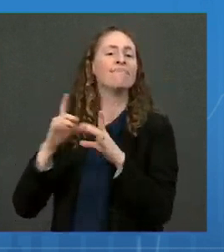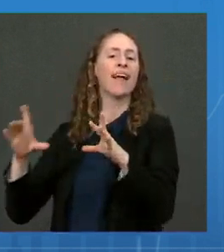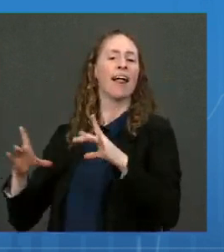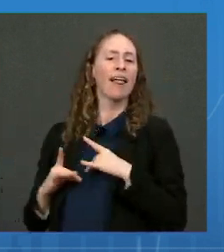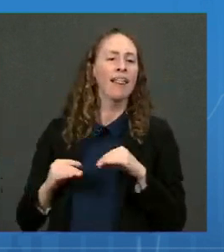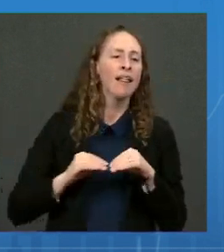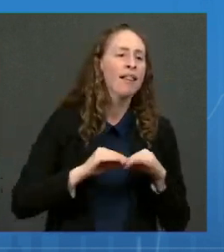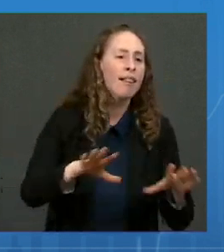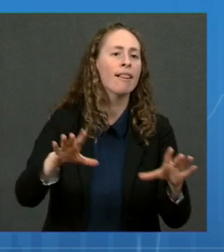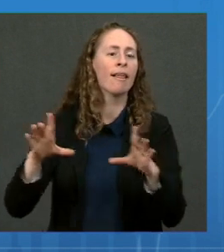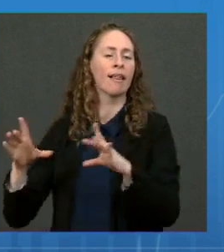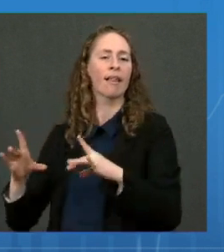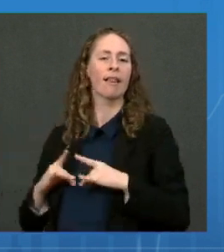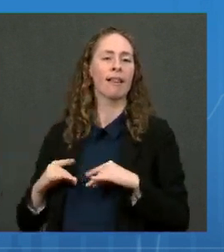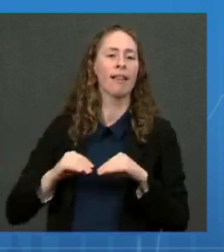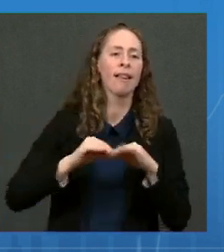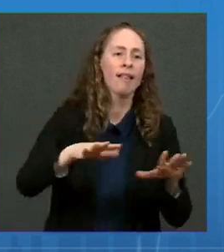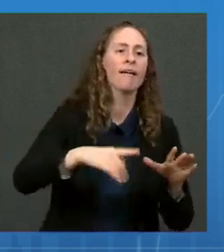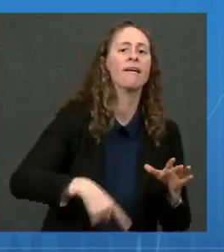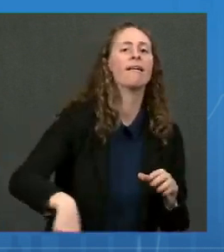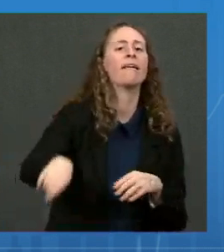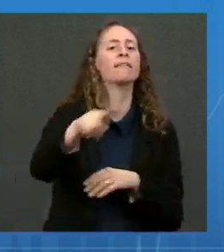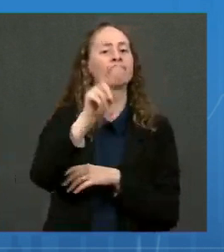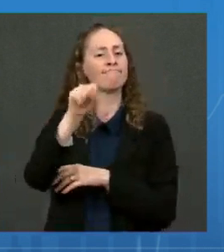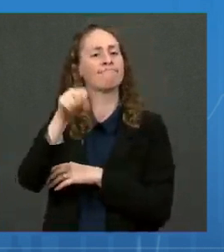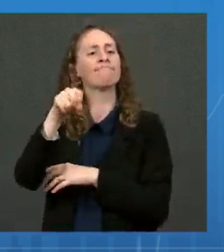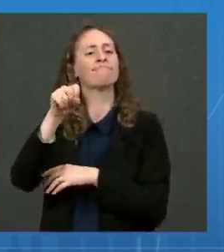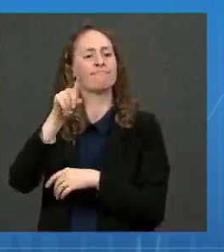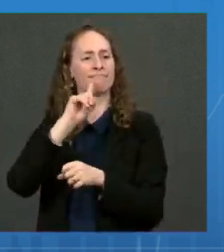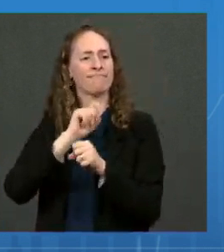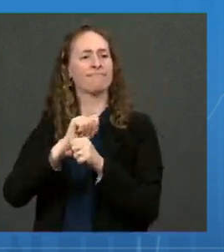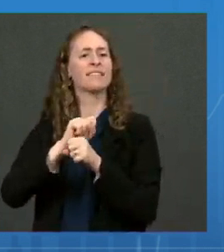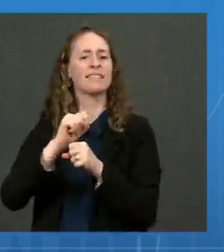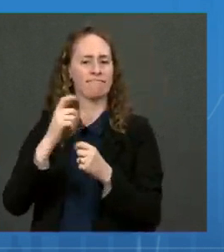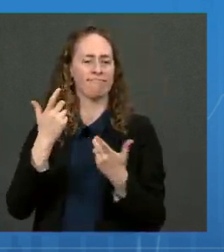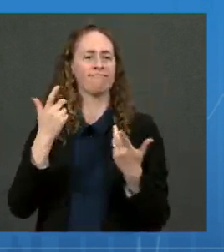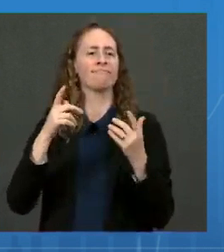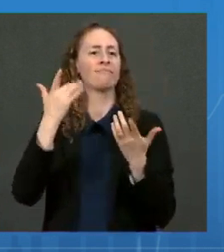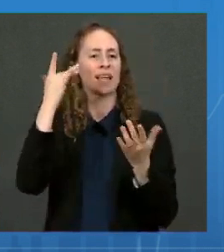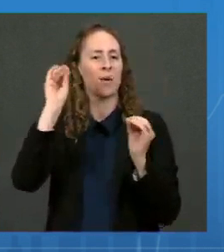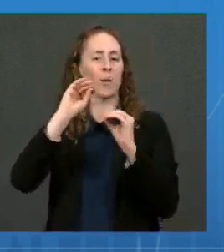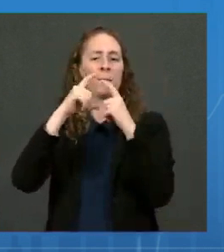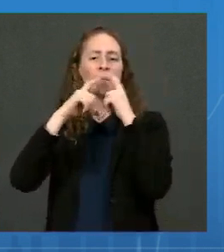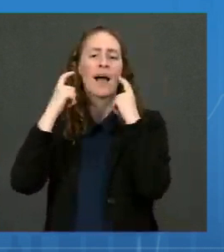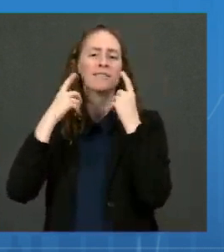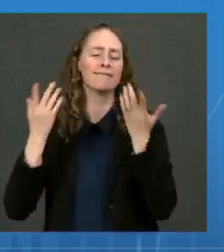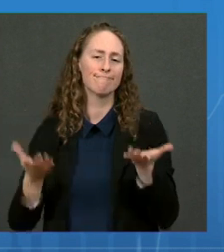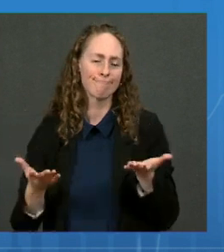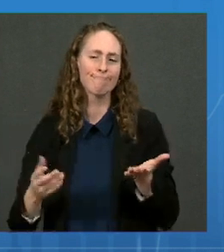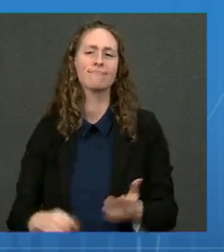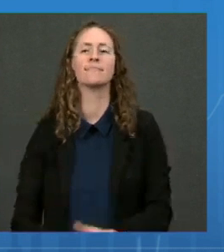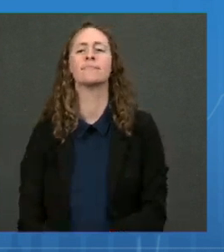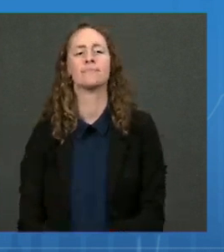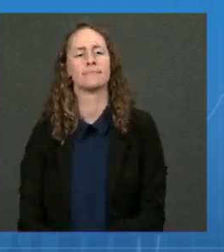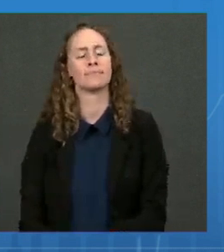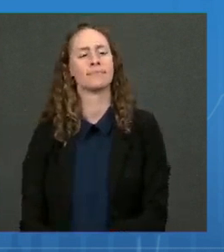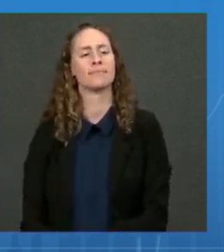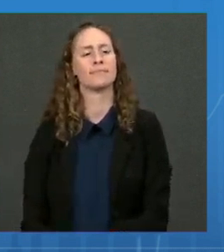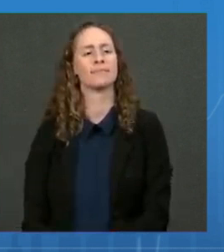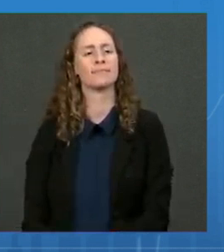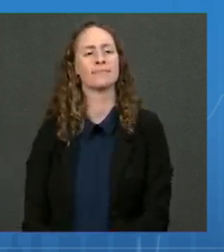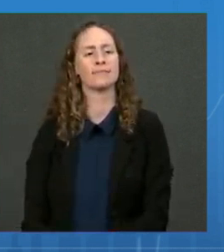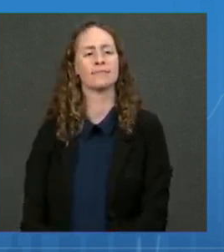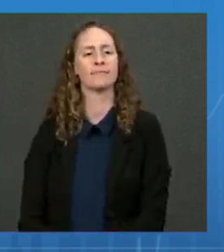schools without a mask requirement were three and a half times likelier to have a COVID-19 outbreak than schools that require